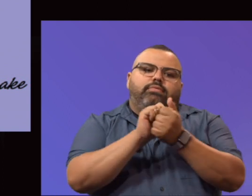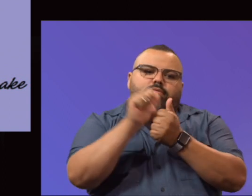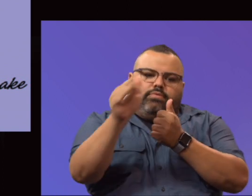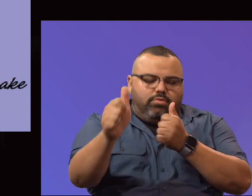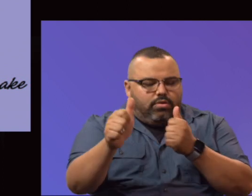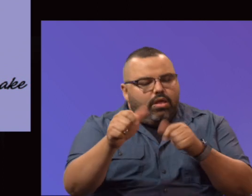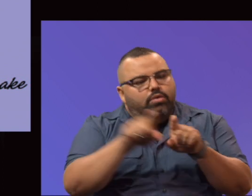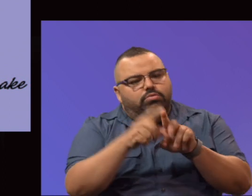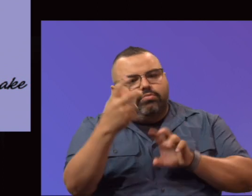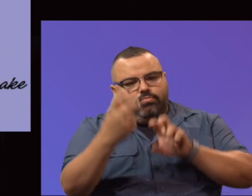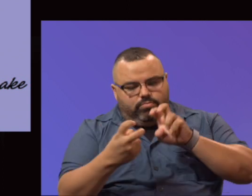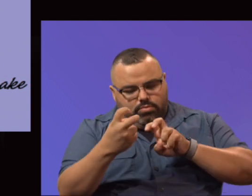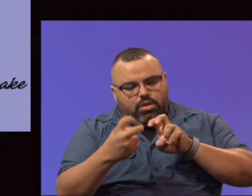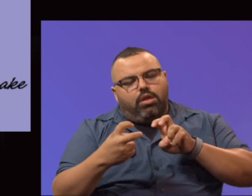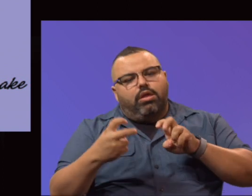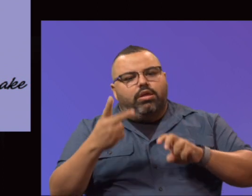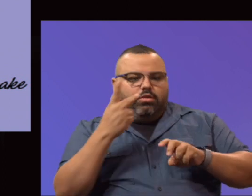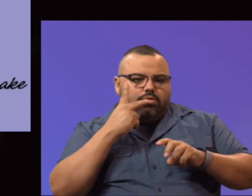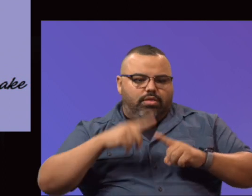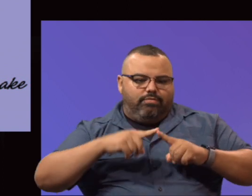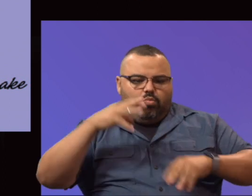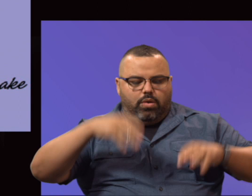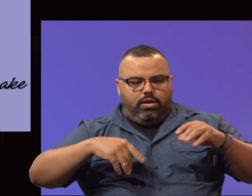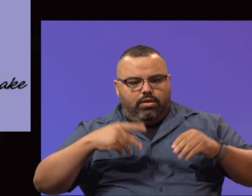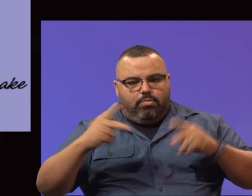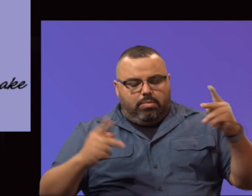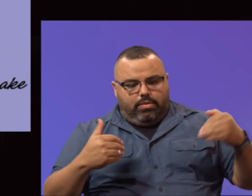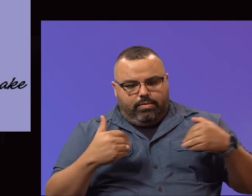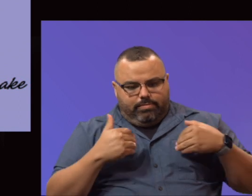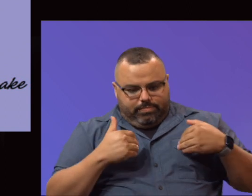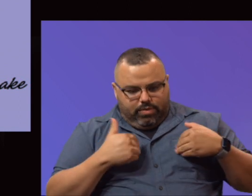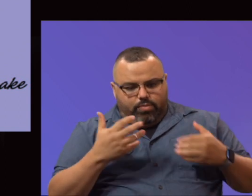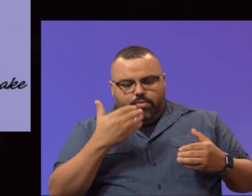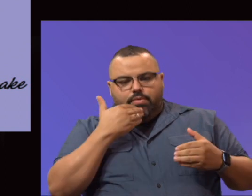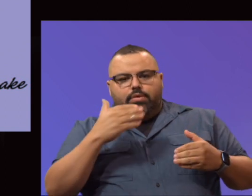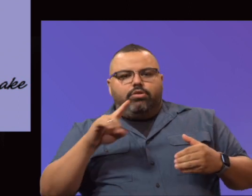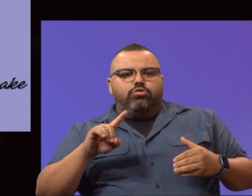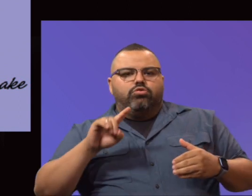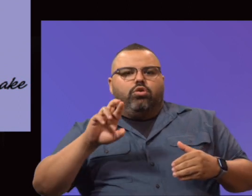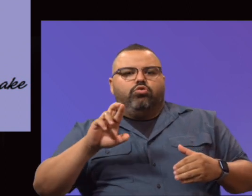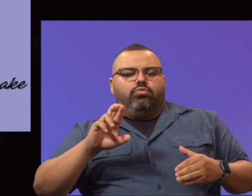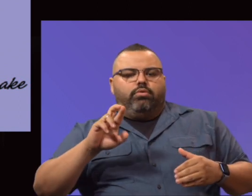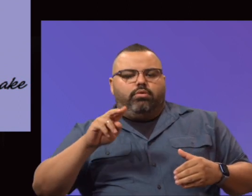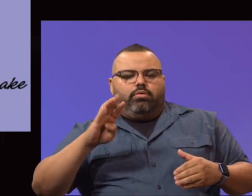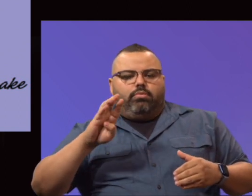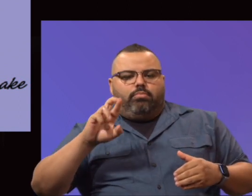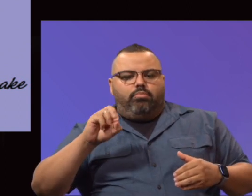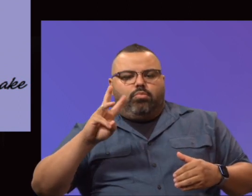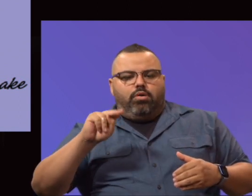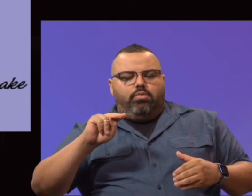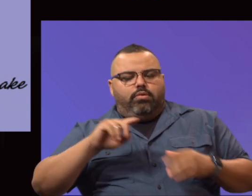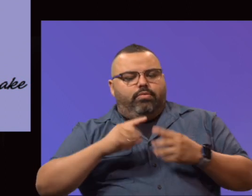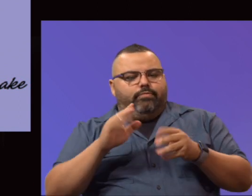you see the variety of guests that they had. So, I want to thank Dr. Brown and the entire committee for doing a great job in